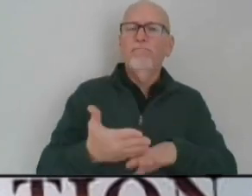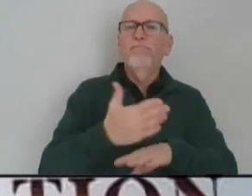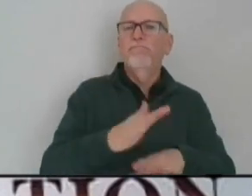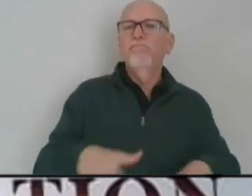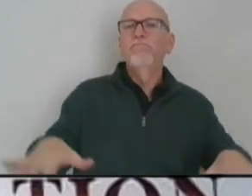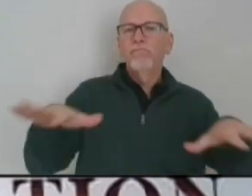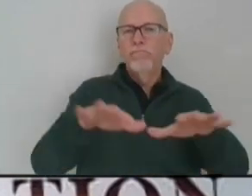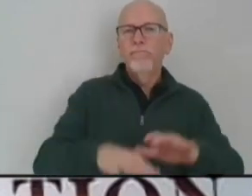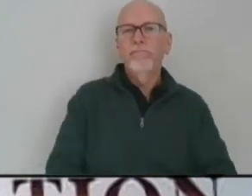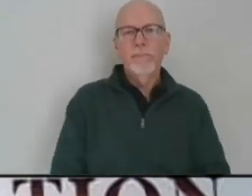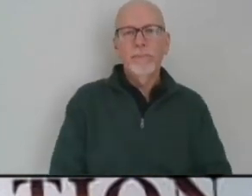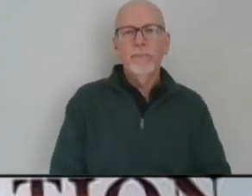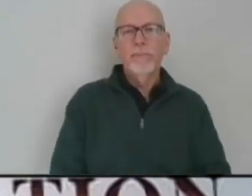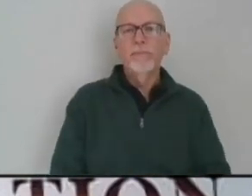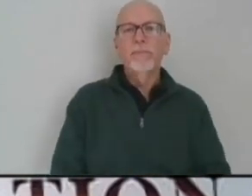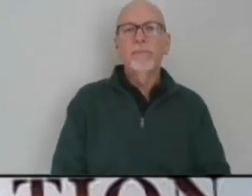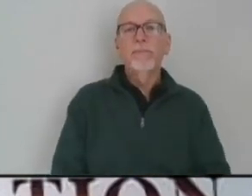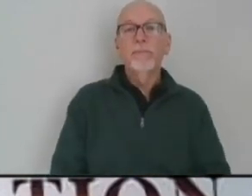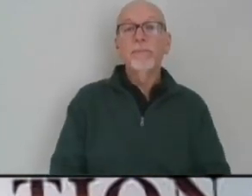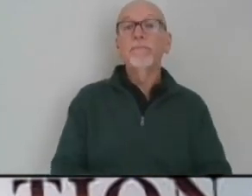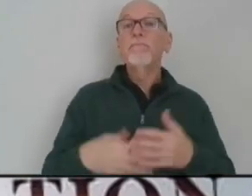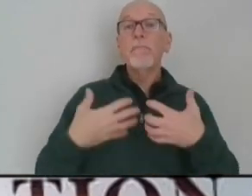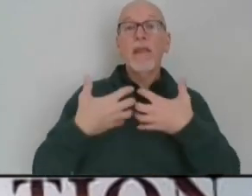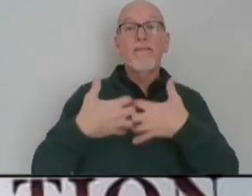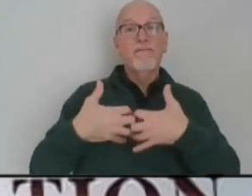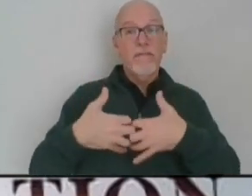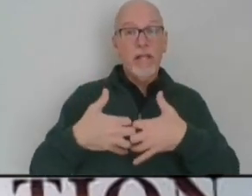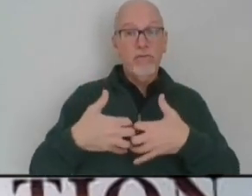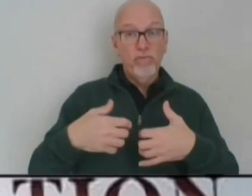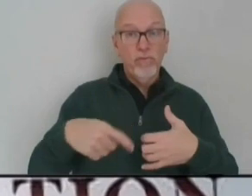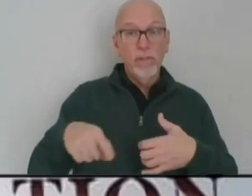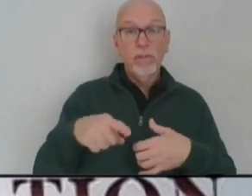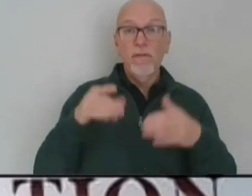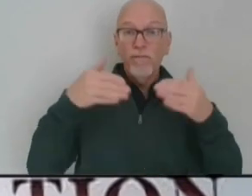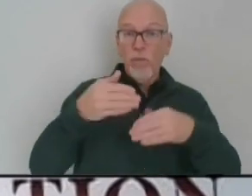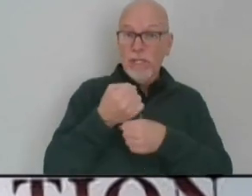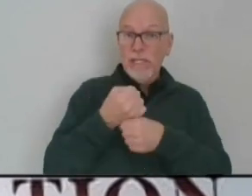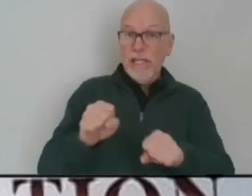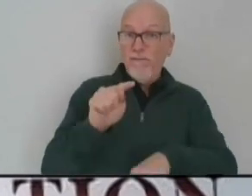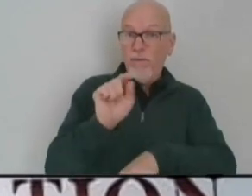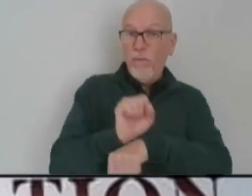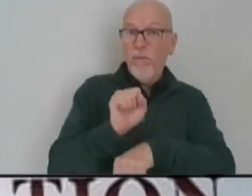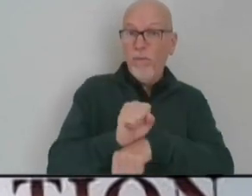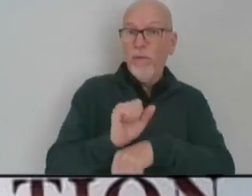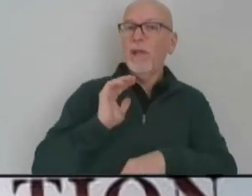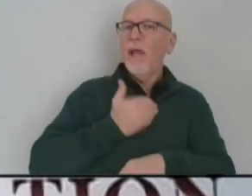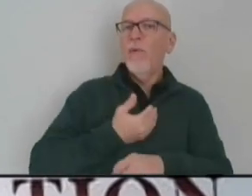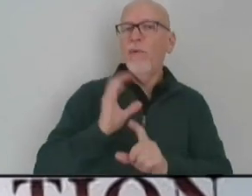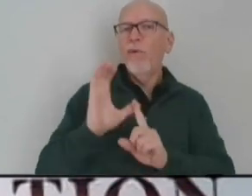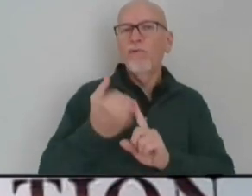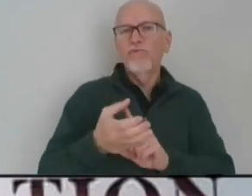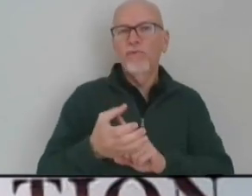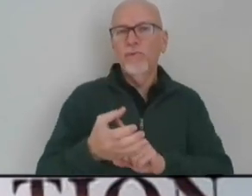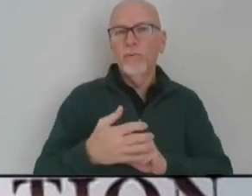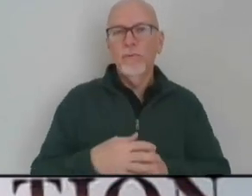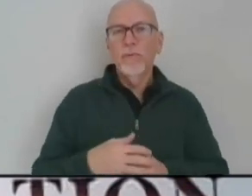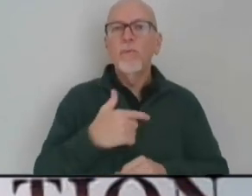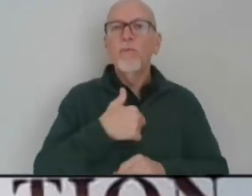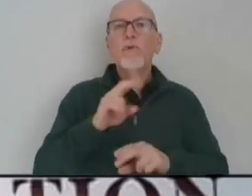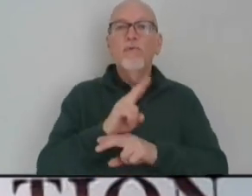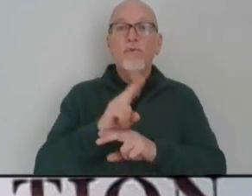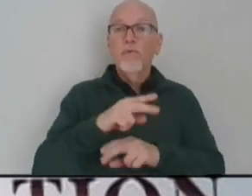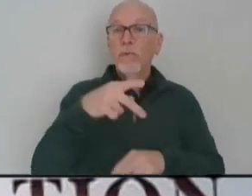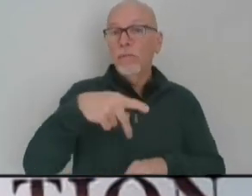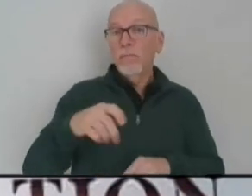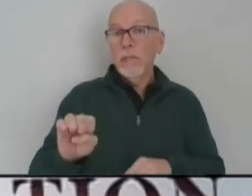In manufacturing, a focus on safety in the workplace is part of our culture. We use personal protective